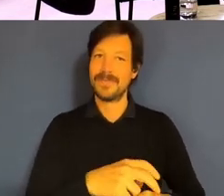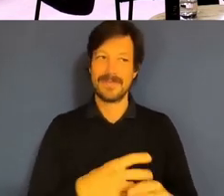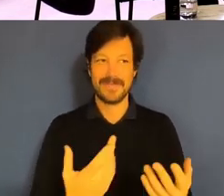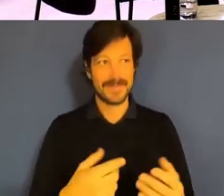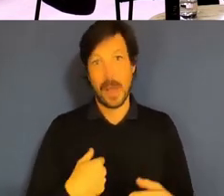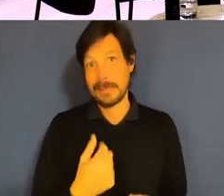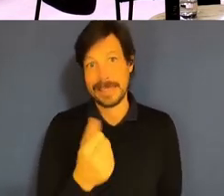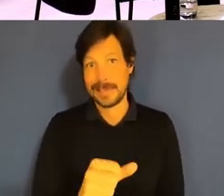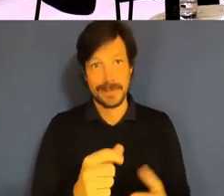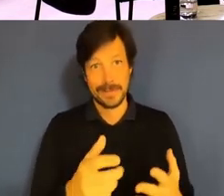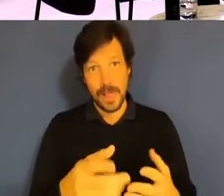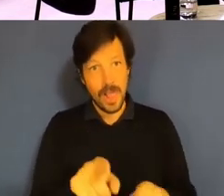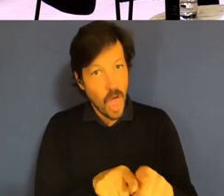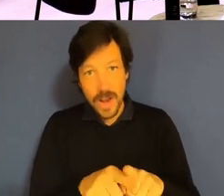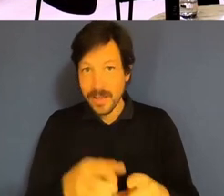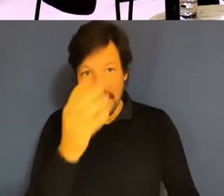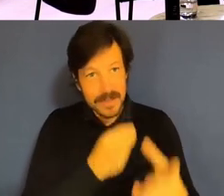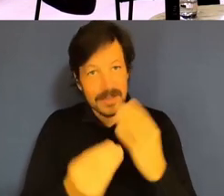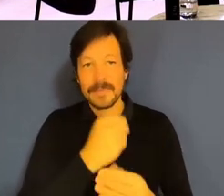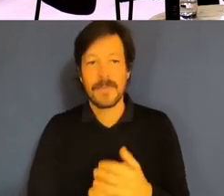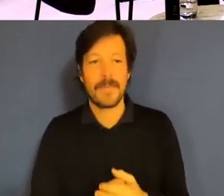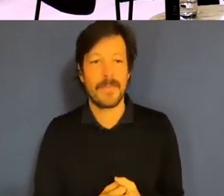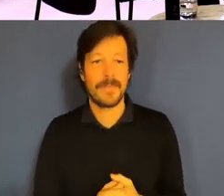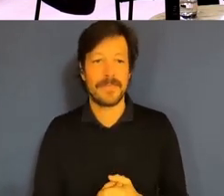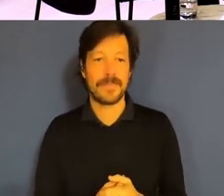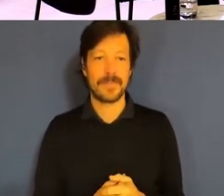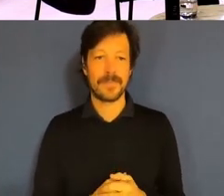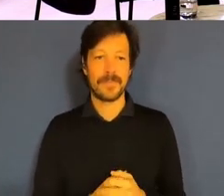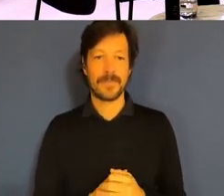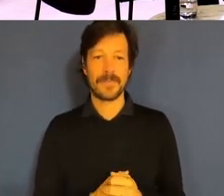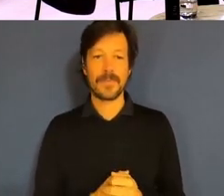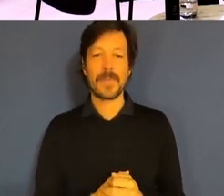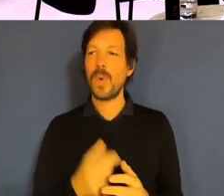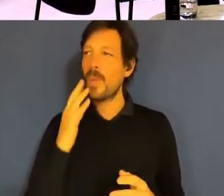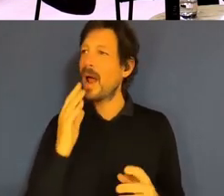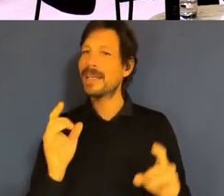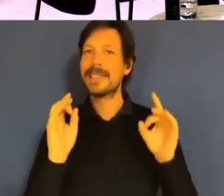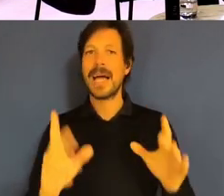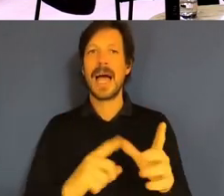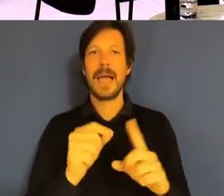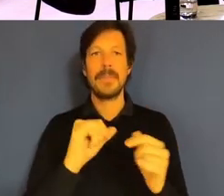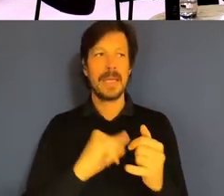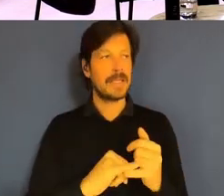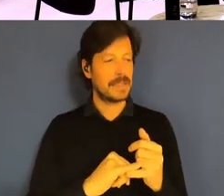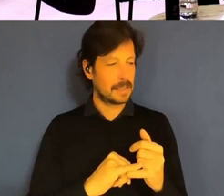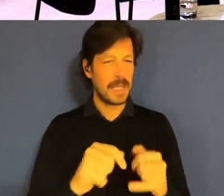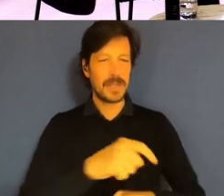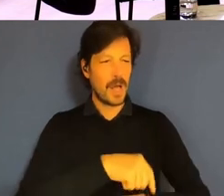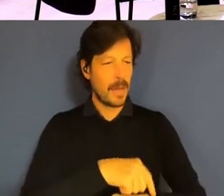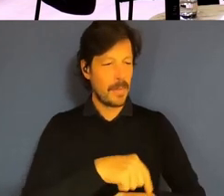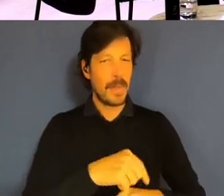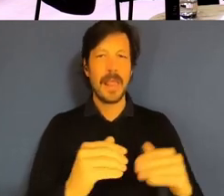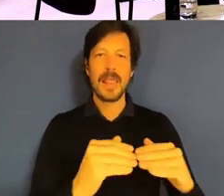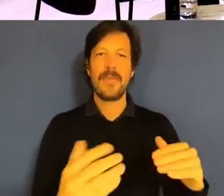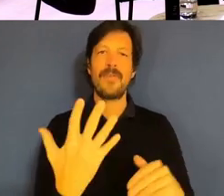and still learning. When I first joined the APS, I was an APS 5 when I started, and my